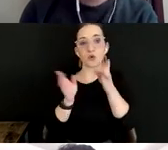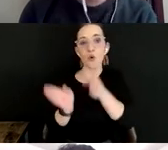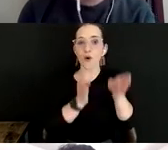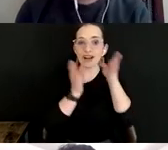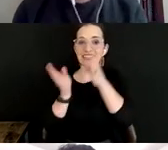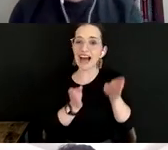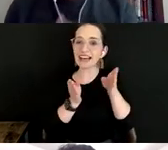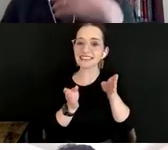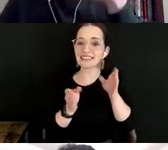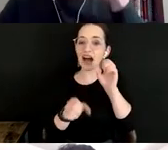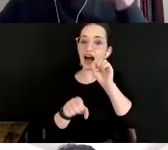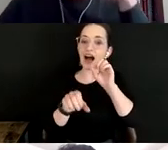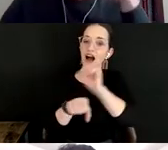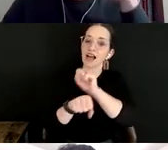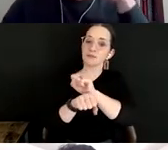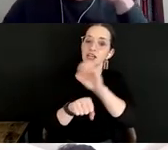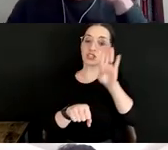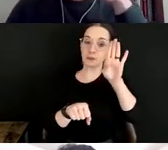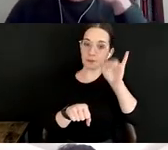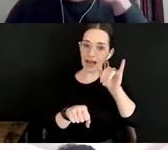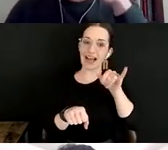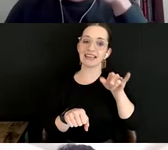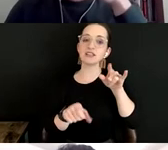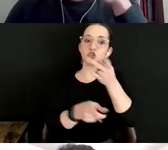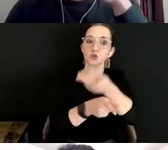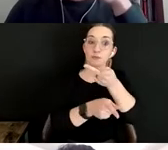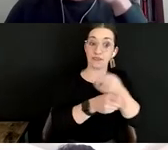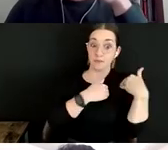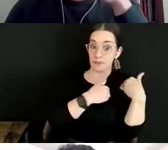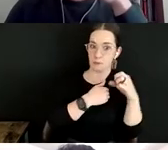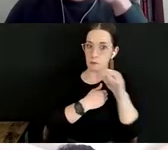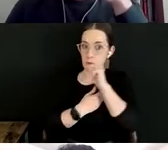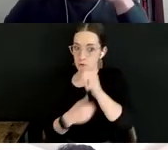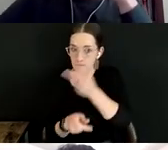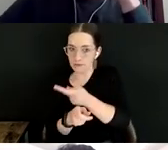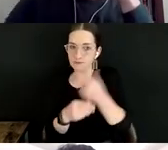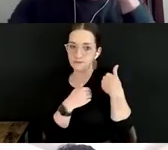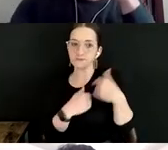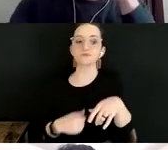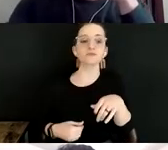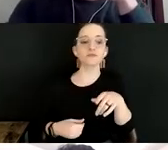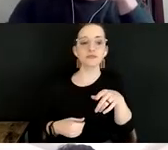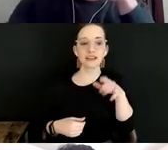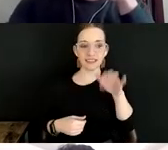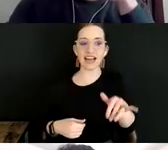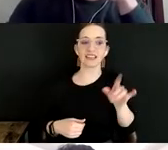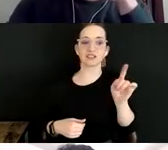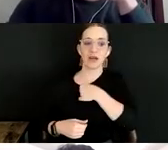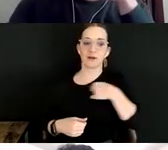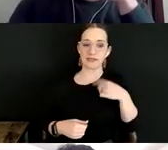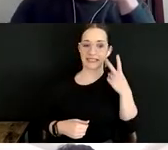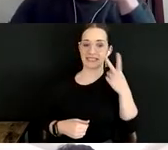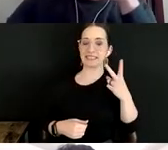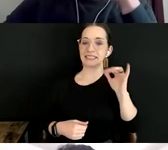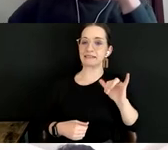supervisory responsibility helps shine a light on where we're seeing particular strengths or sensitivities in the current time.